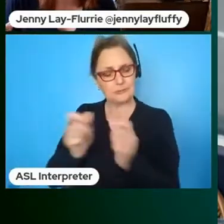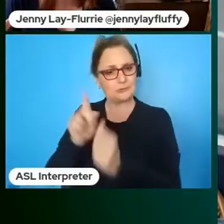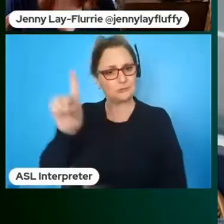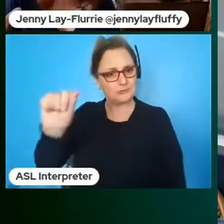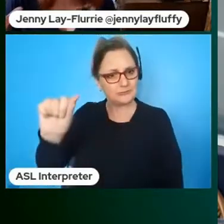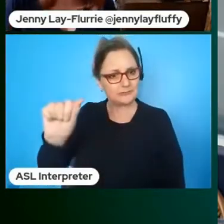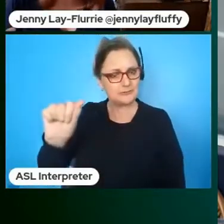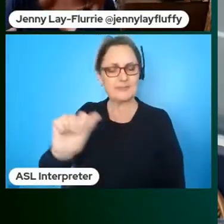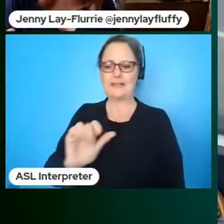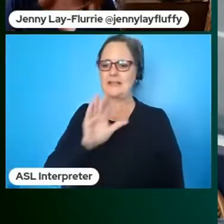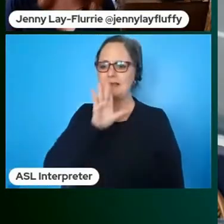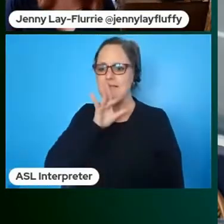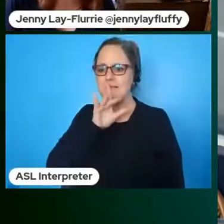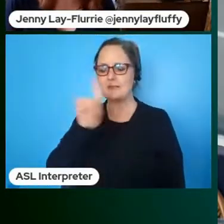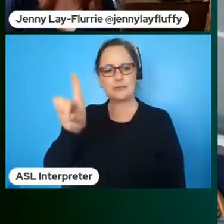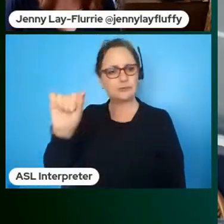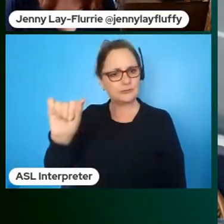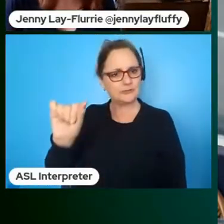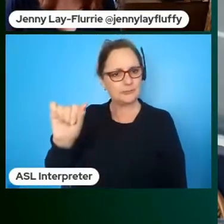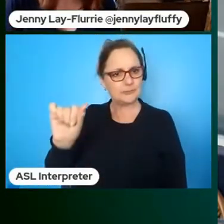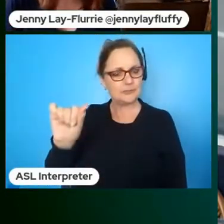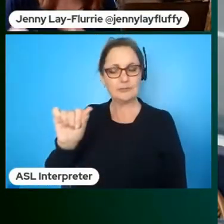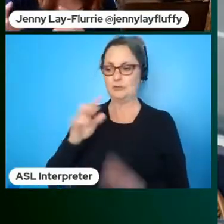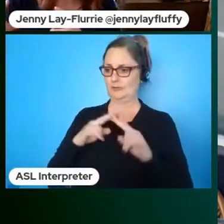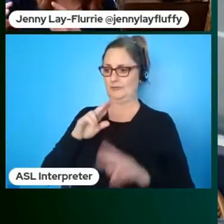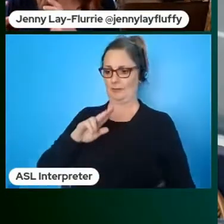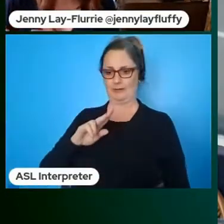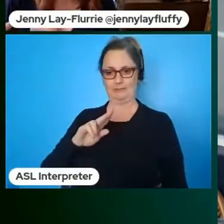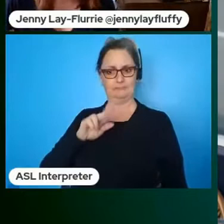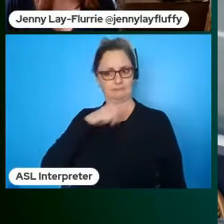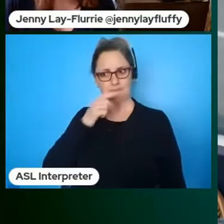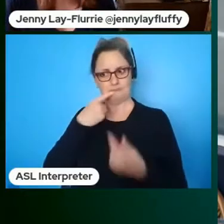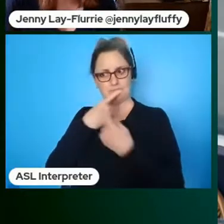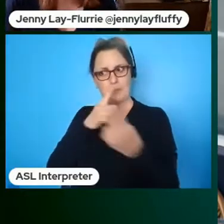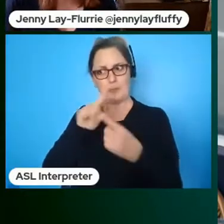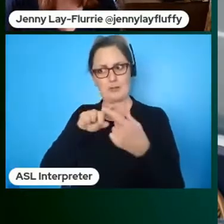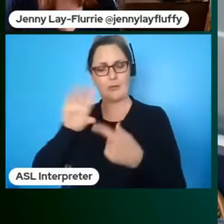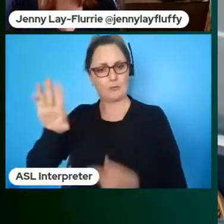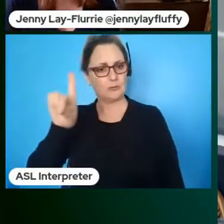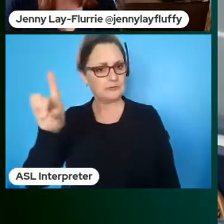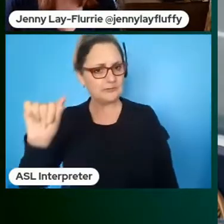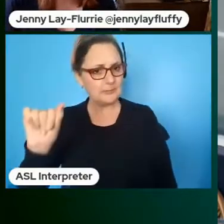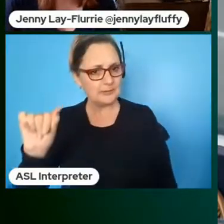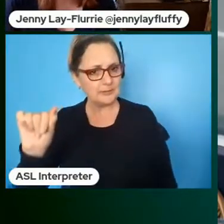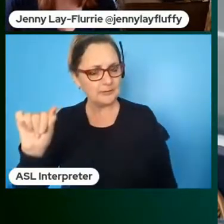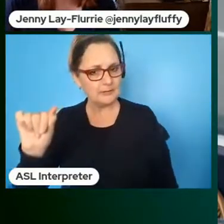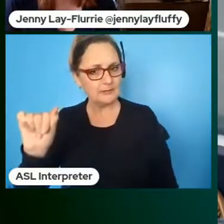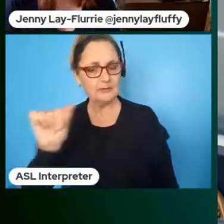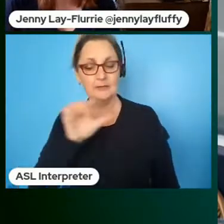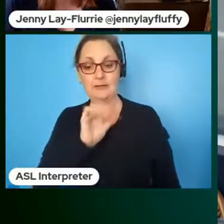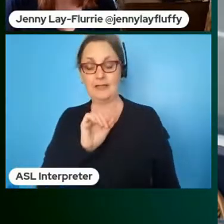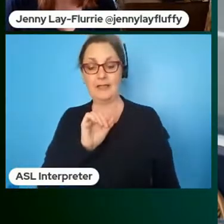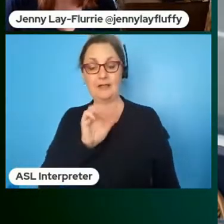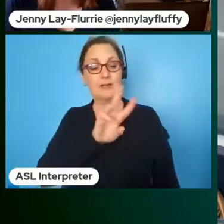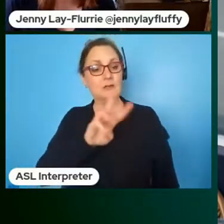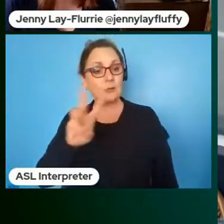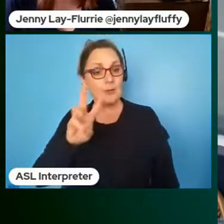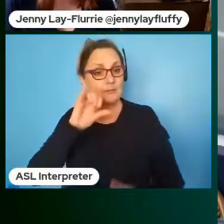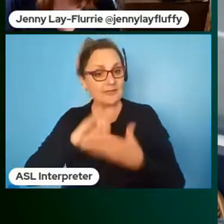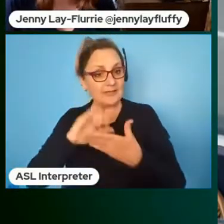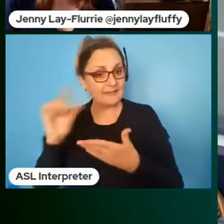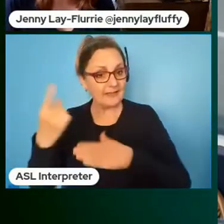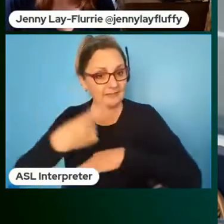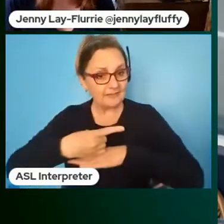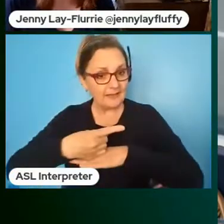disability and very publicly so and the website that went live that day had a bar of accessibility